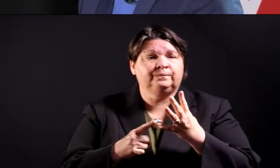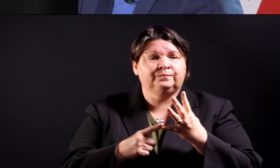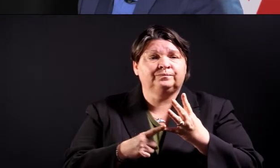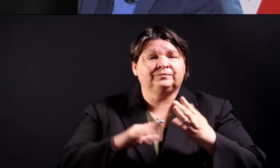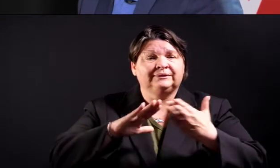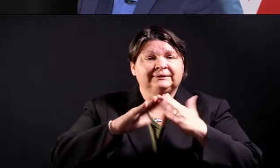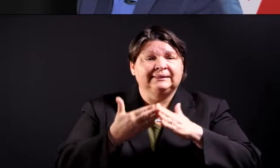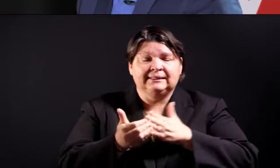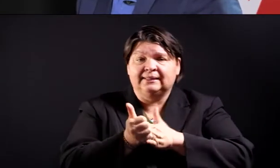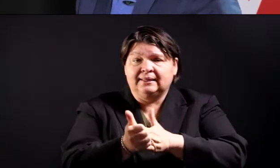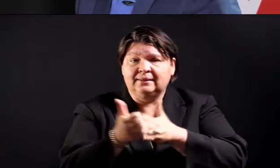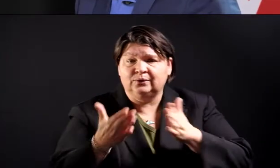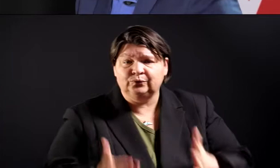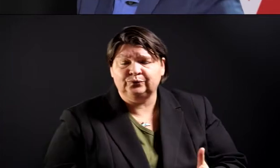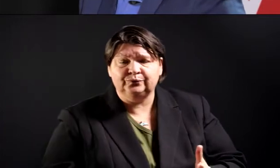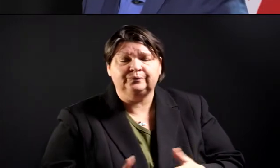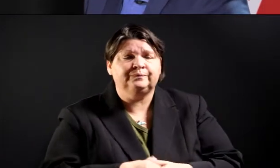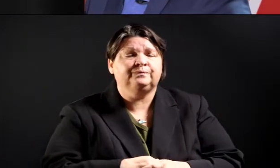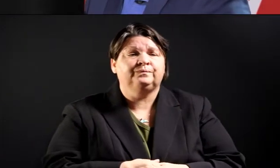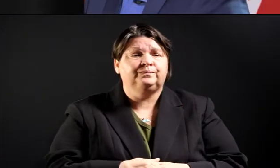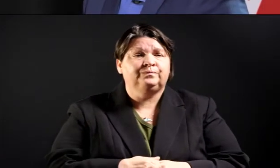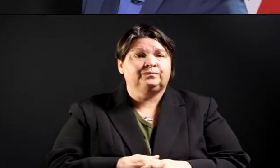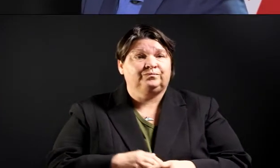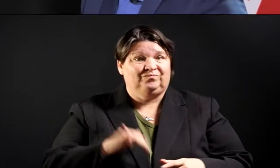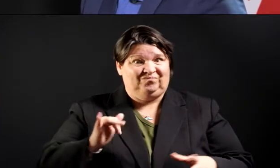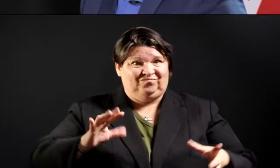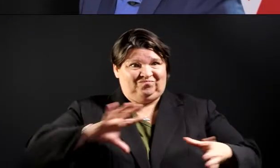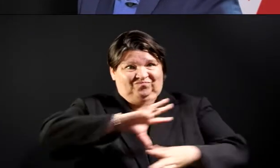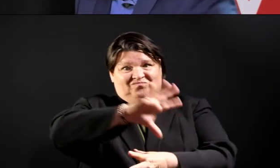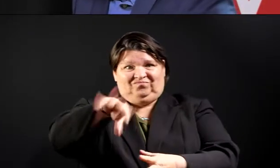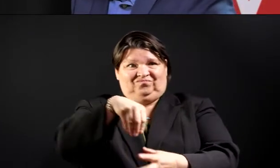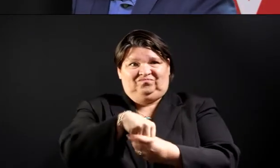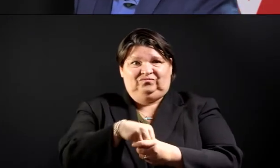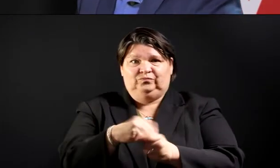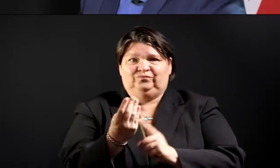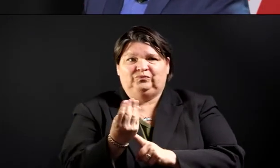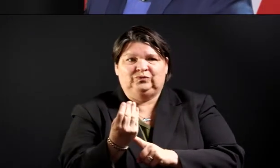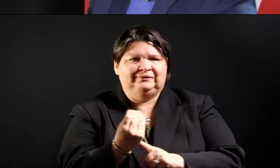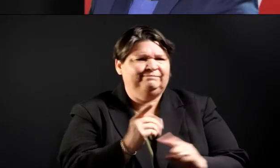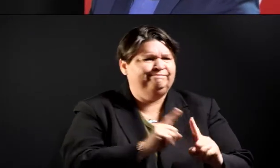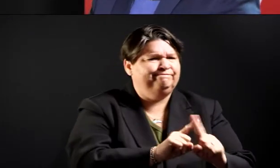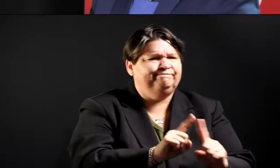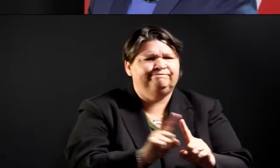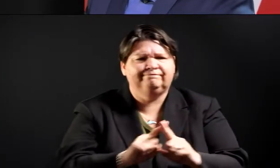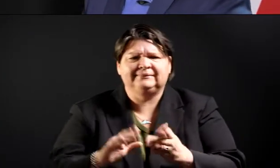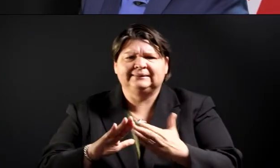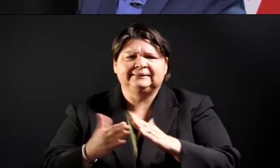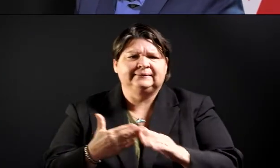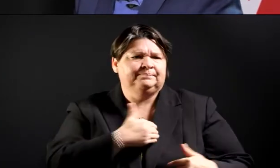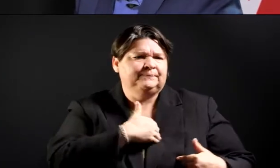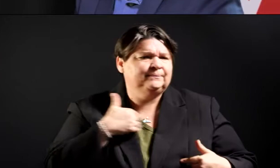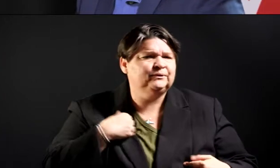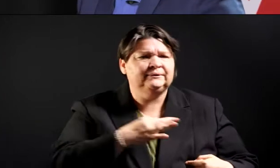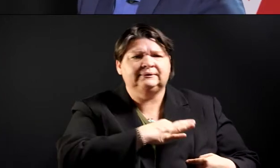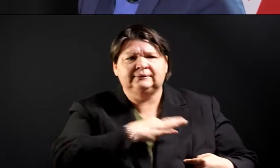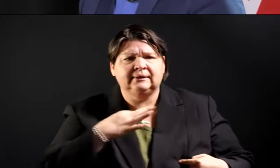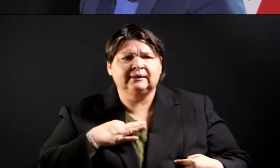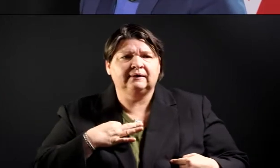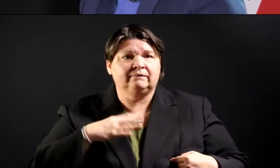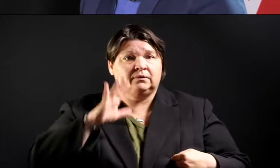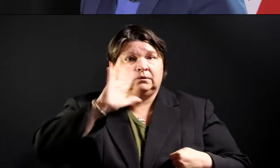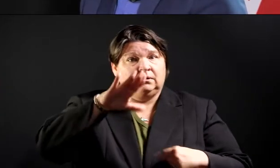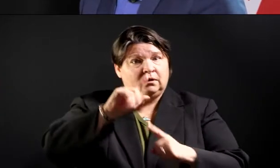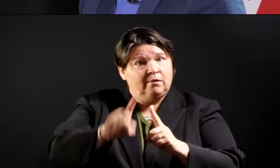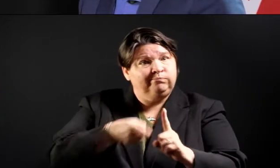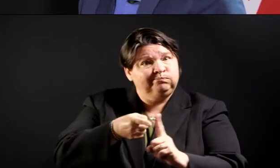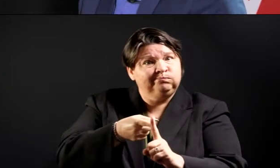13-member City of Fort Worth staff. Now, the purpose of our advisory committee is simply this. We're to